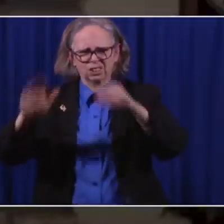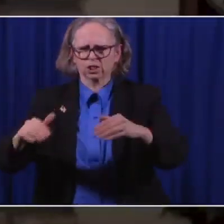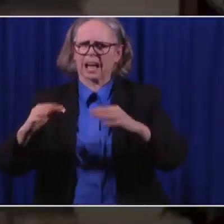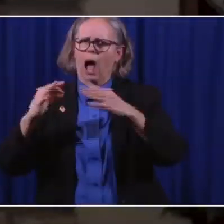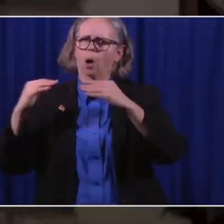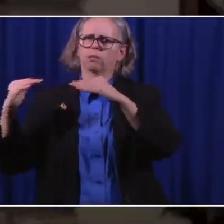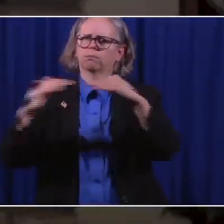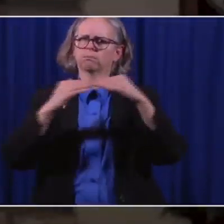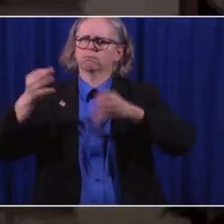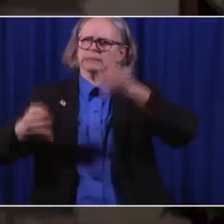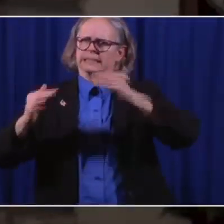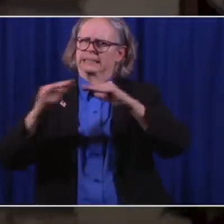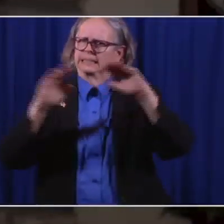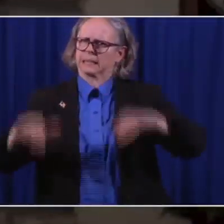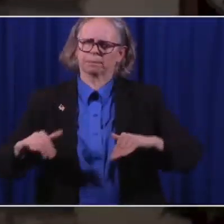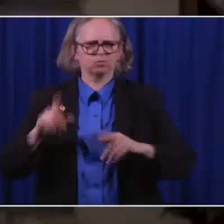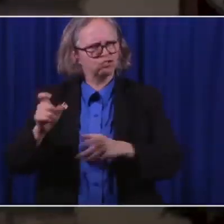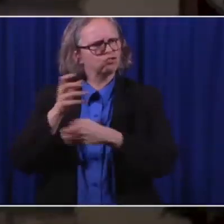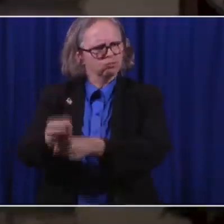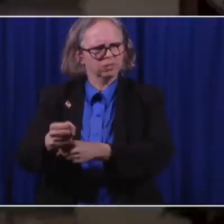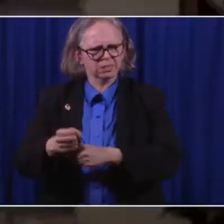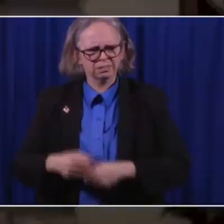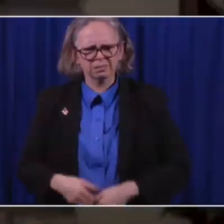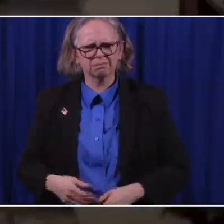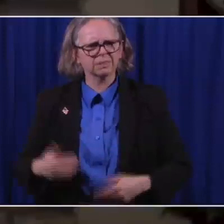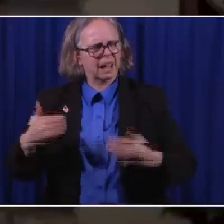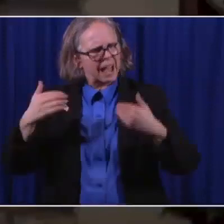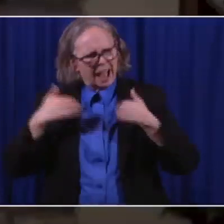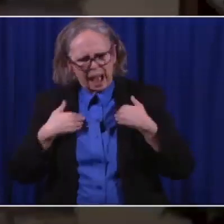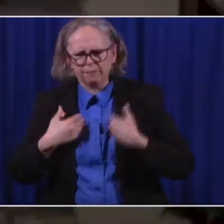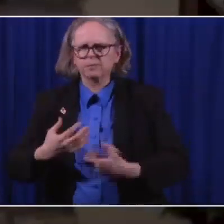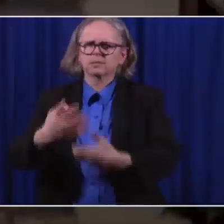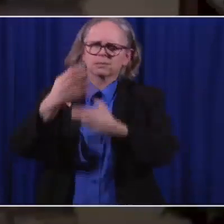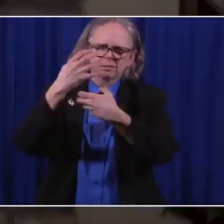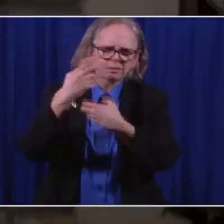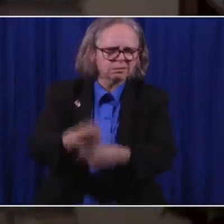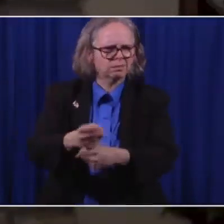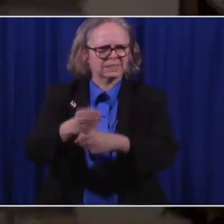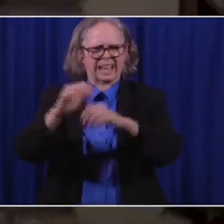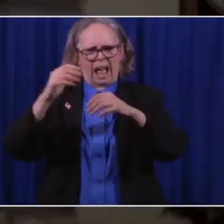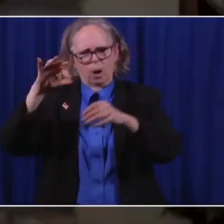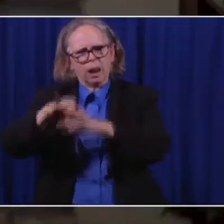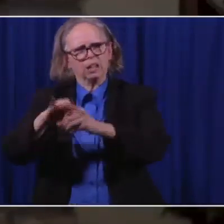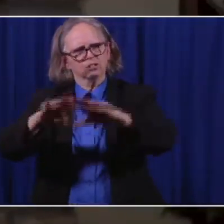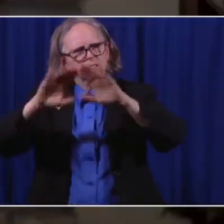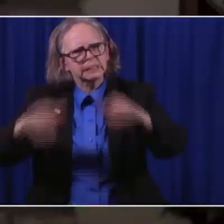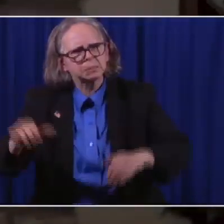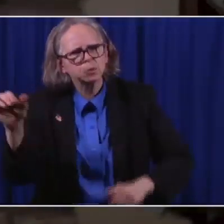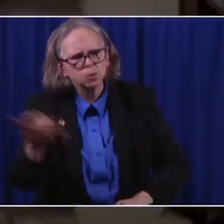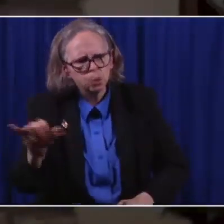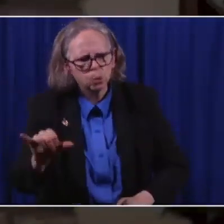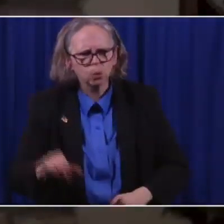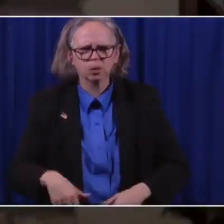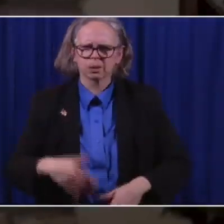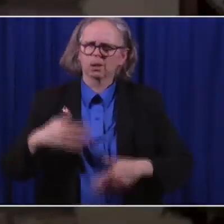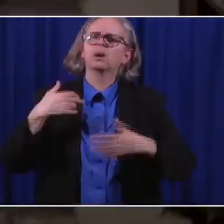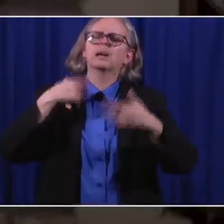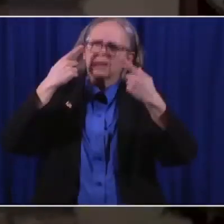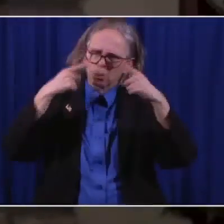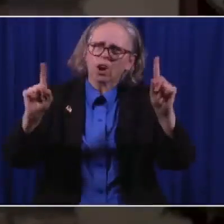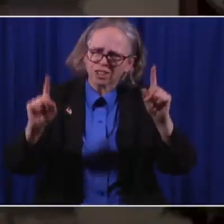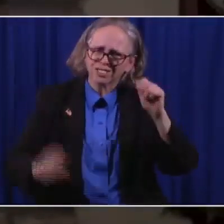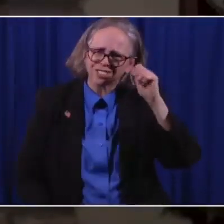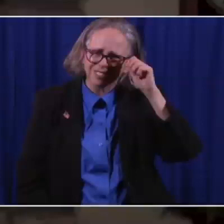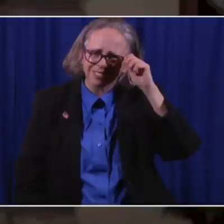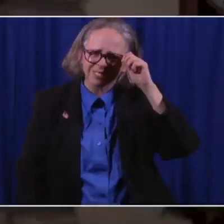We need to have faith in our electoral system, the mechanism that works. And the good news from yesterday